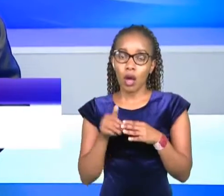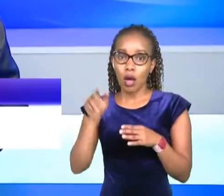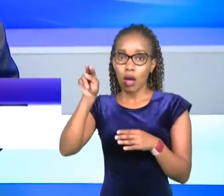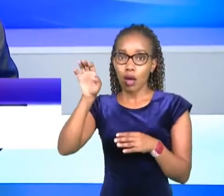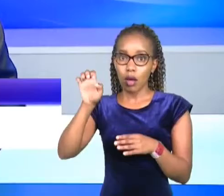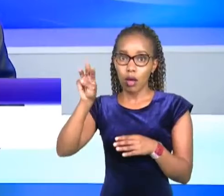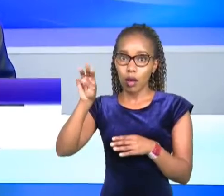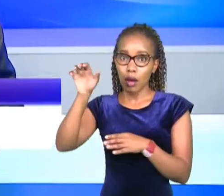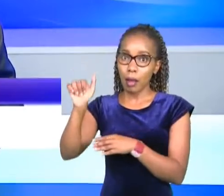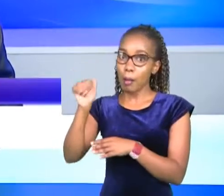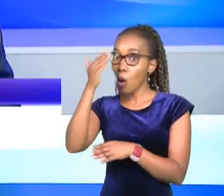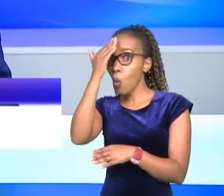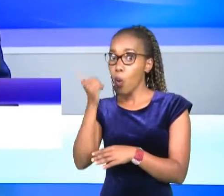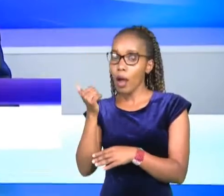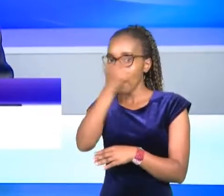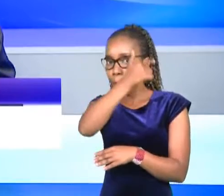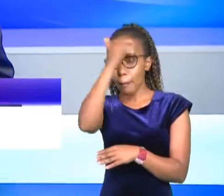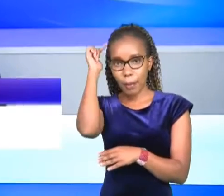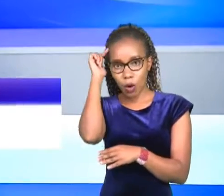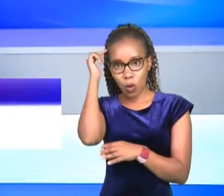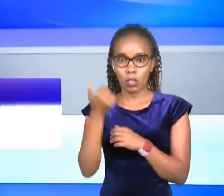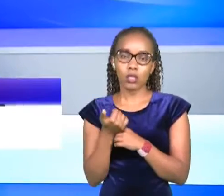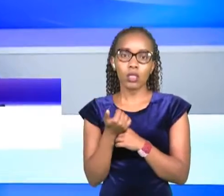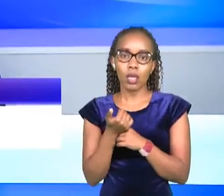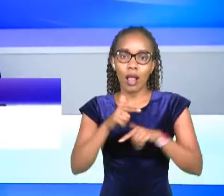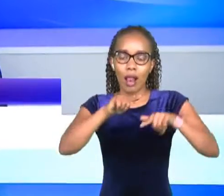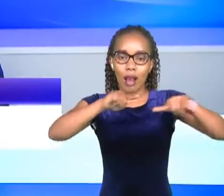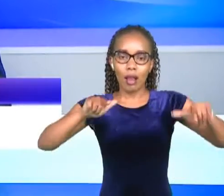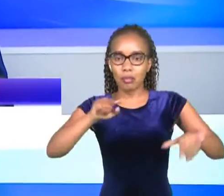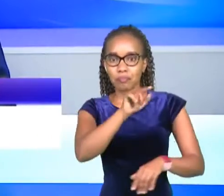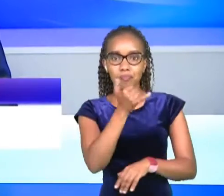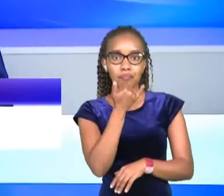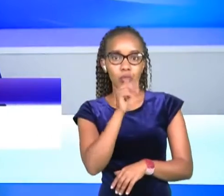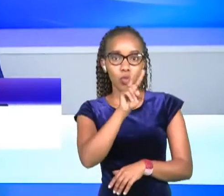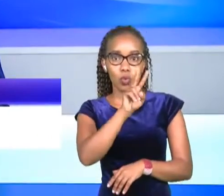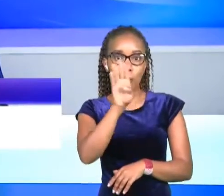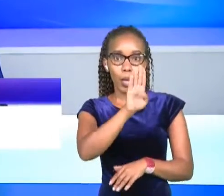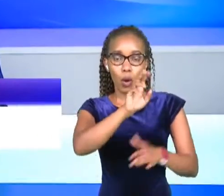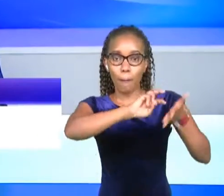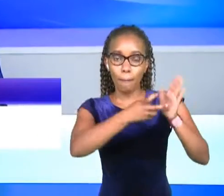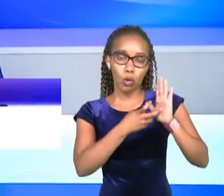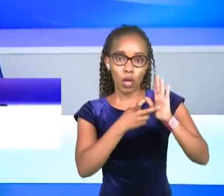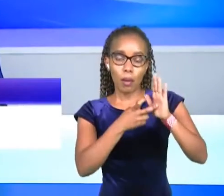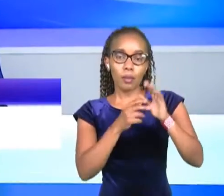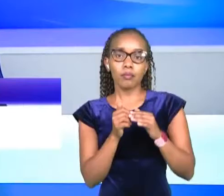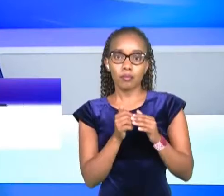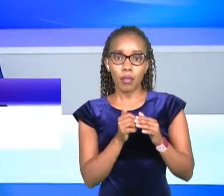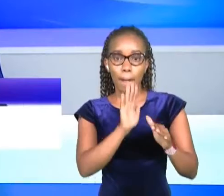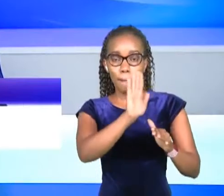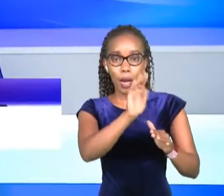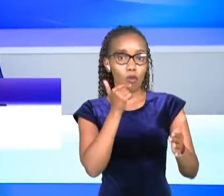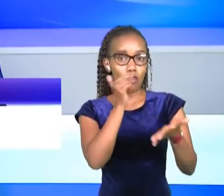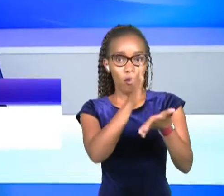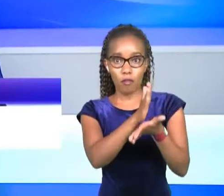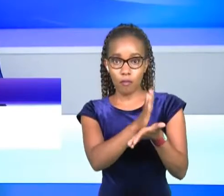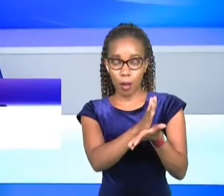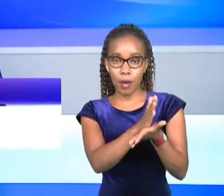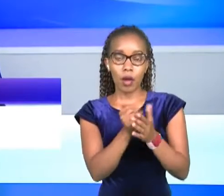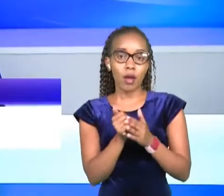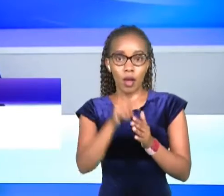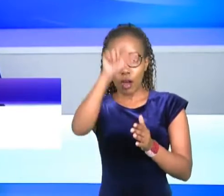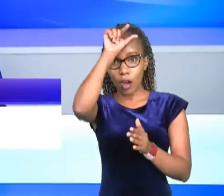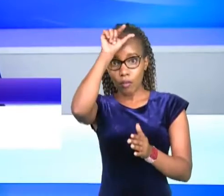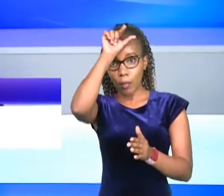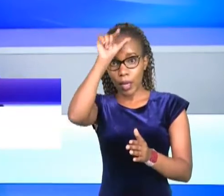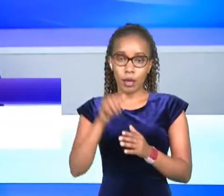for allegedly encroaching on wetland the two billion shillings project has secured all the approvals from the government bodies including